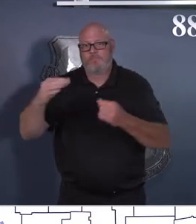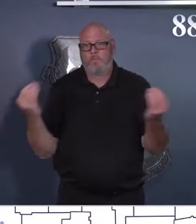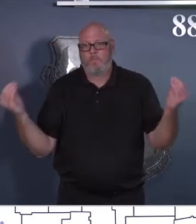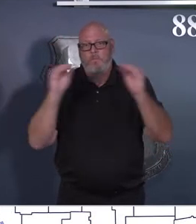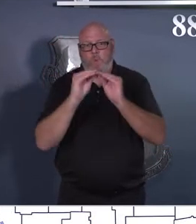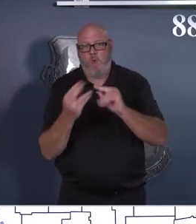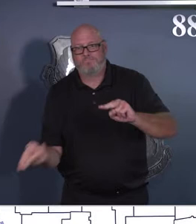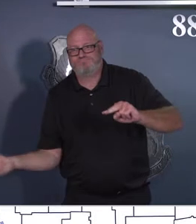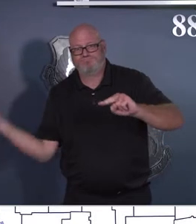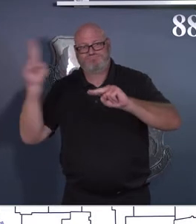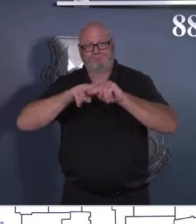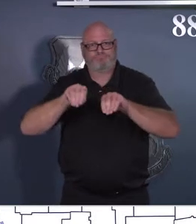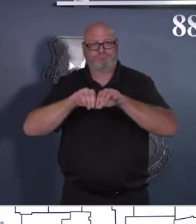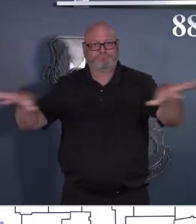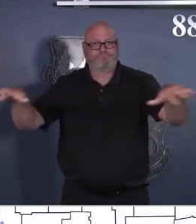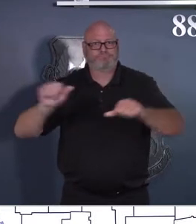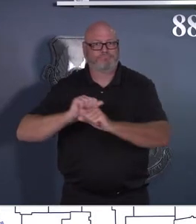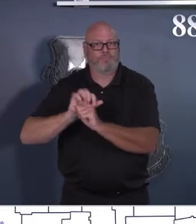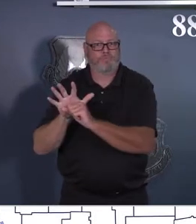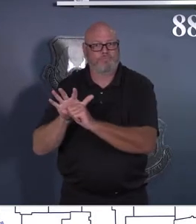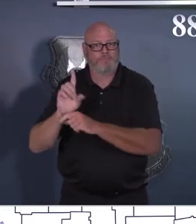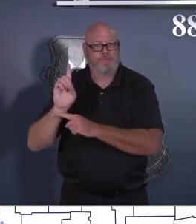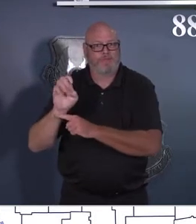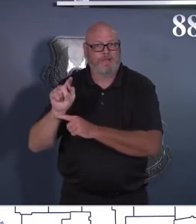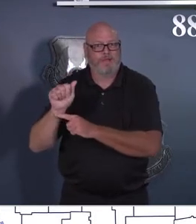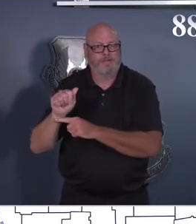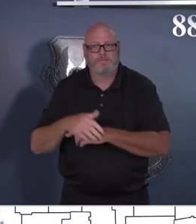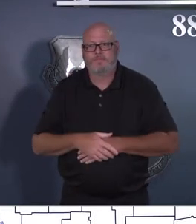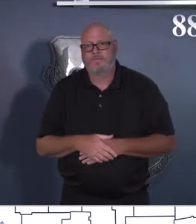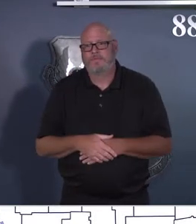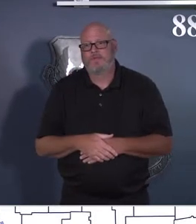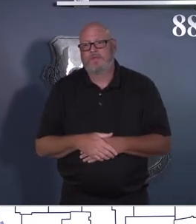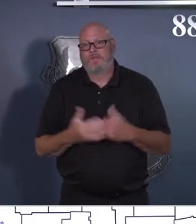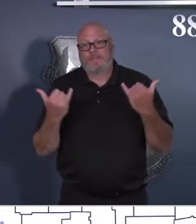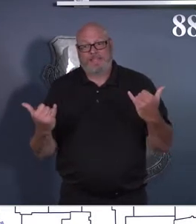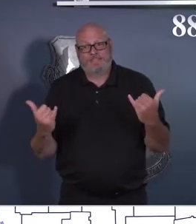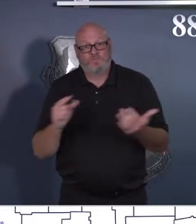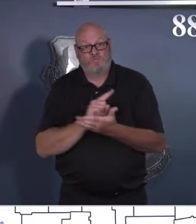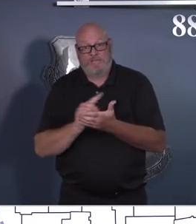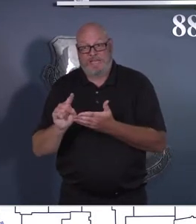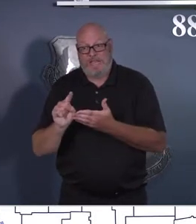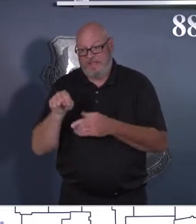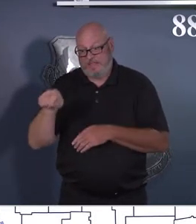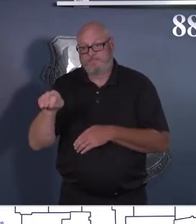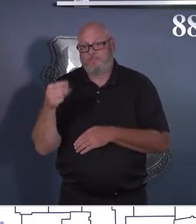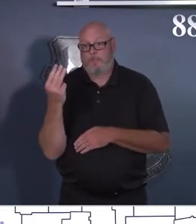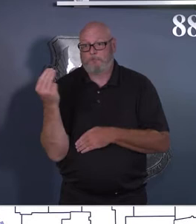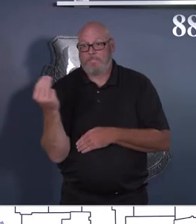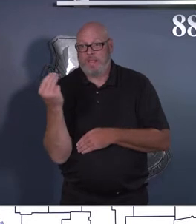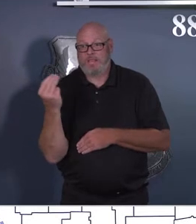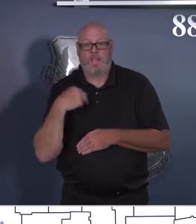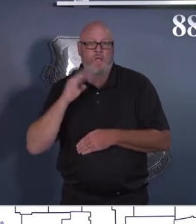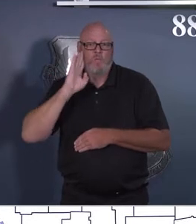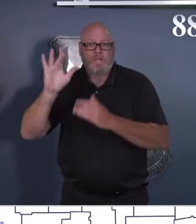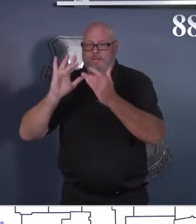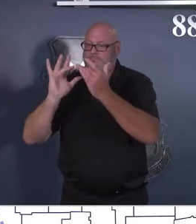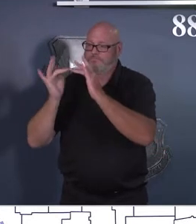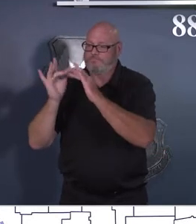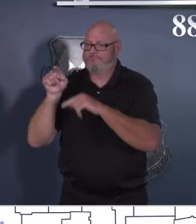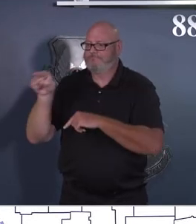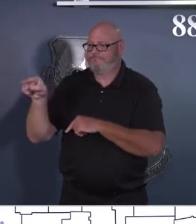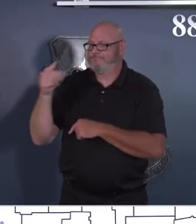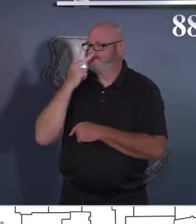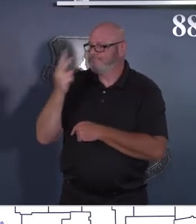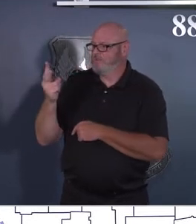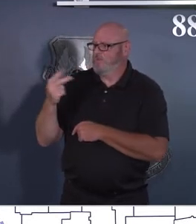and pulled out that resource again, three of our four surrounding counties were red, high community transmission.